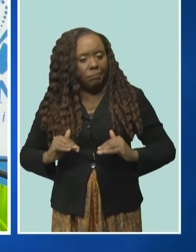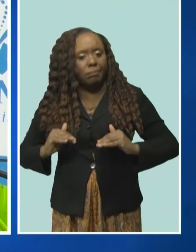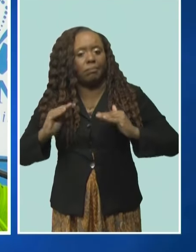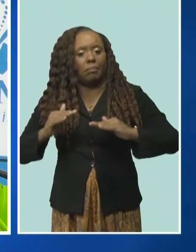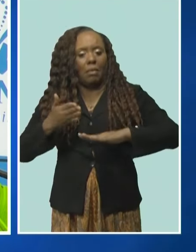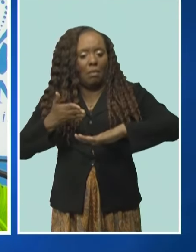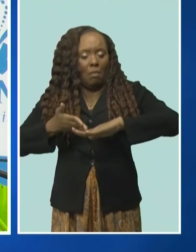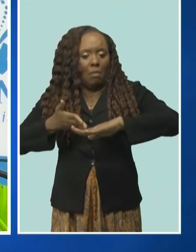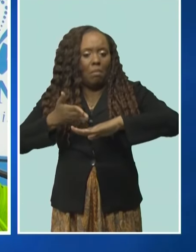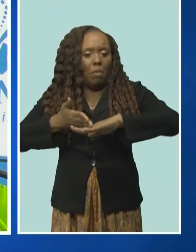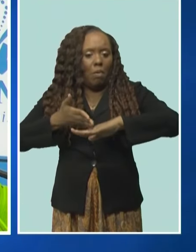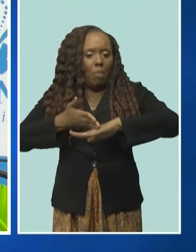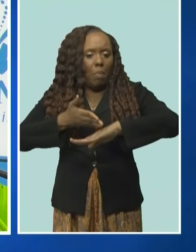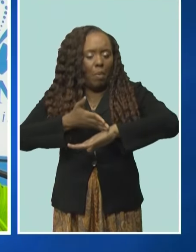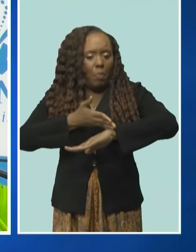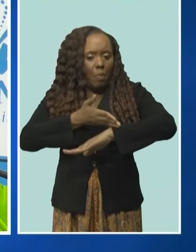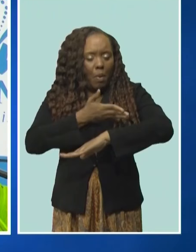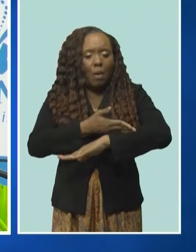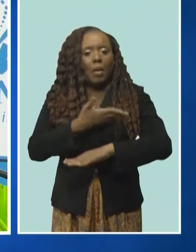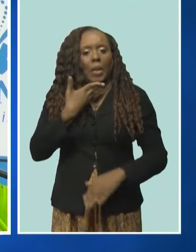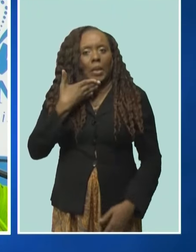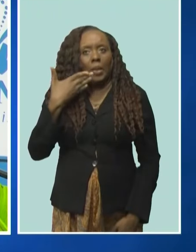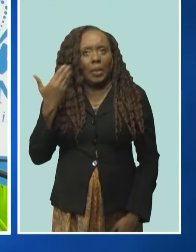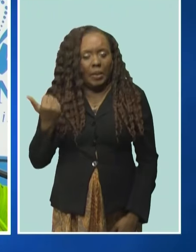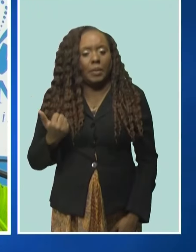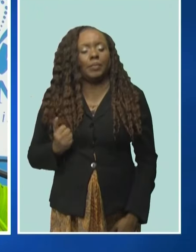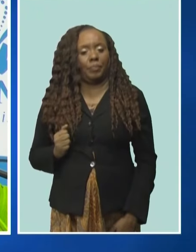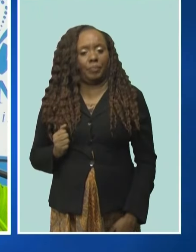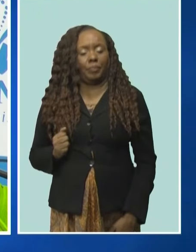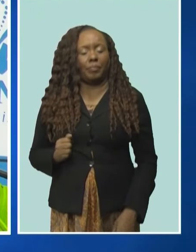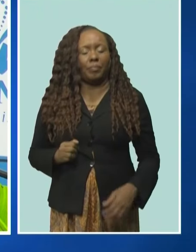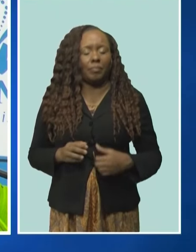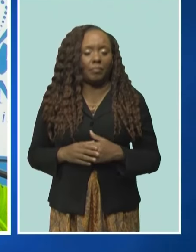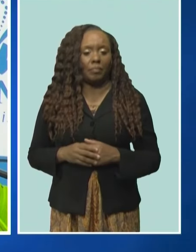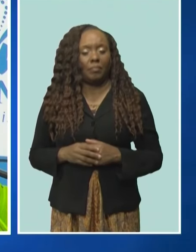If you can't be the sun, be a star.